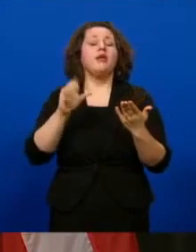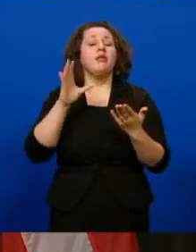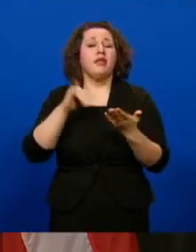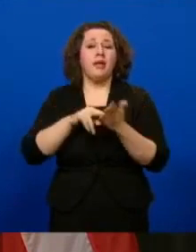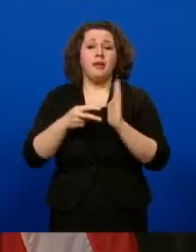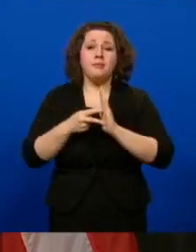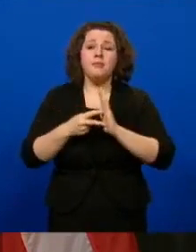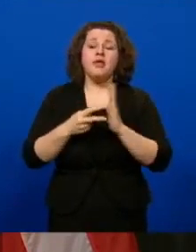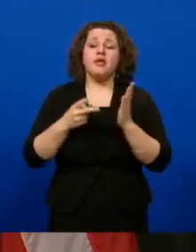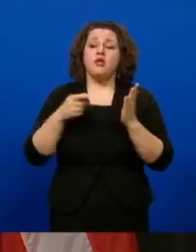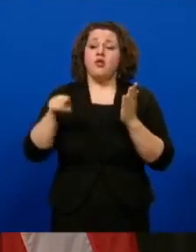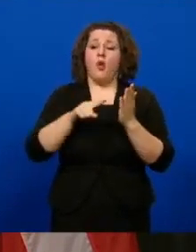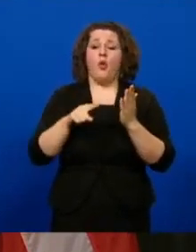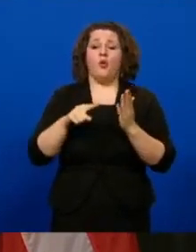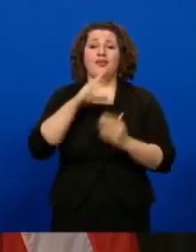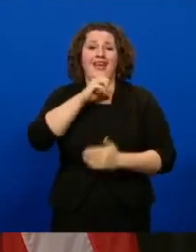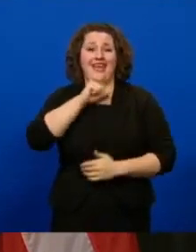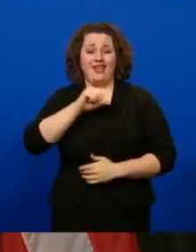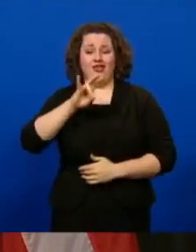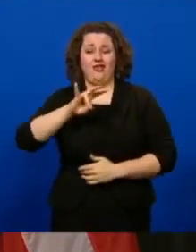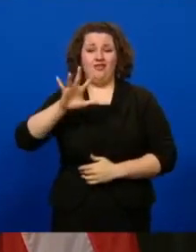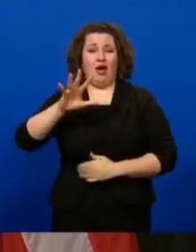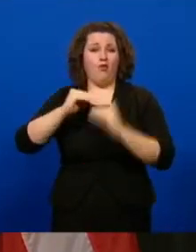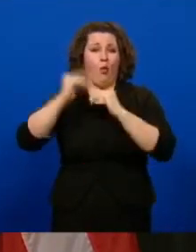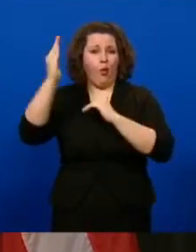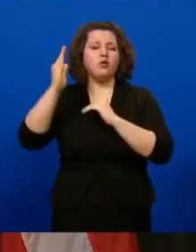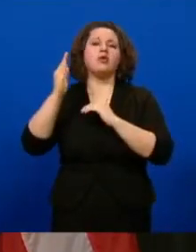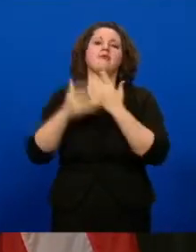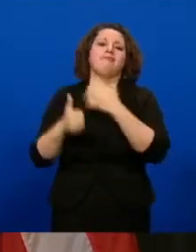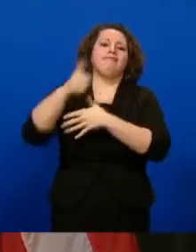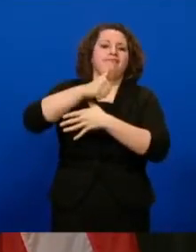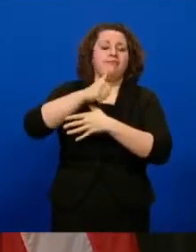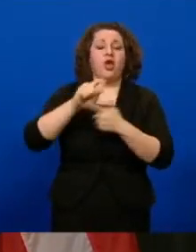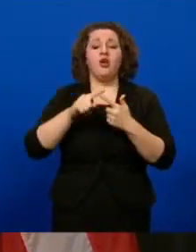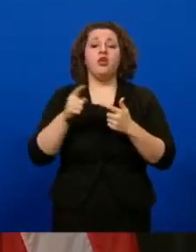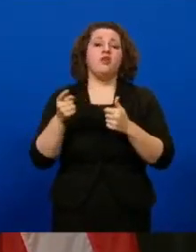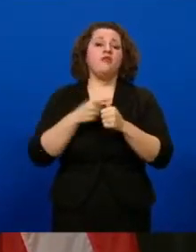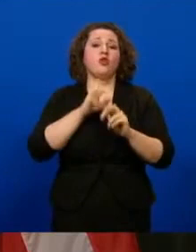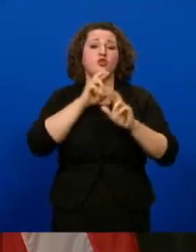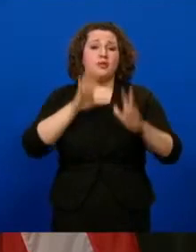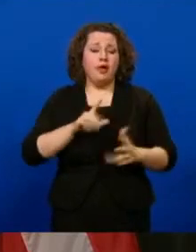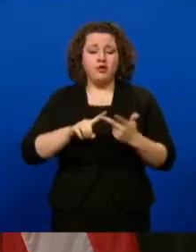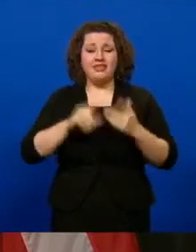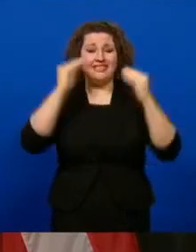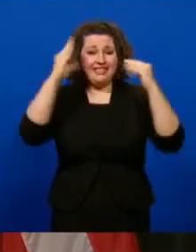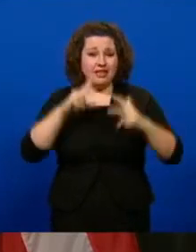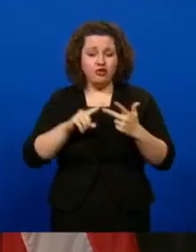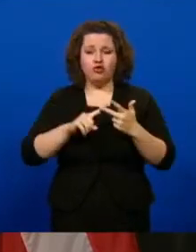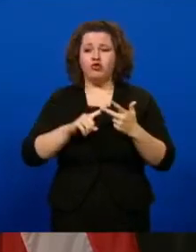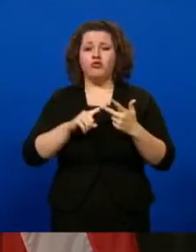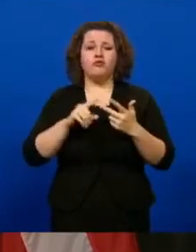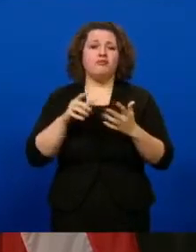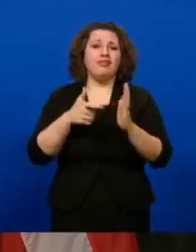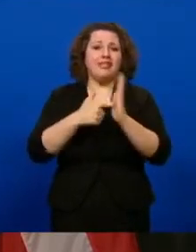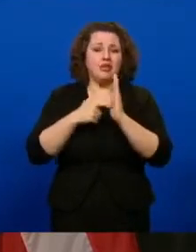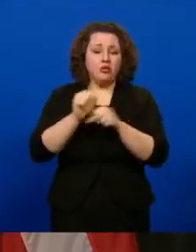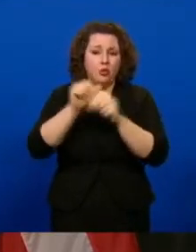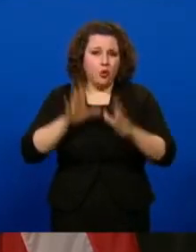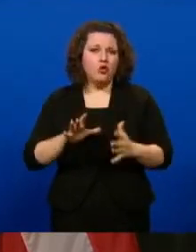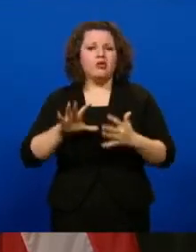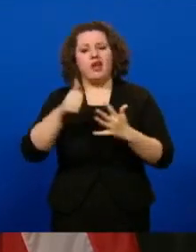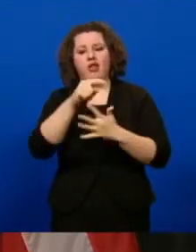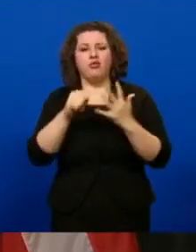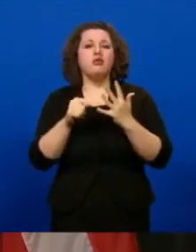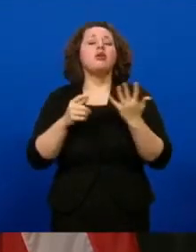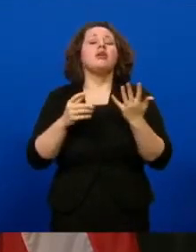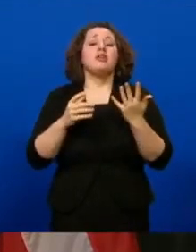prioritizing those age 75 and older, first responders, teachers, frontline essential workers, and others. Since then,